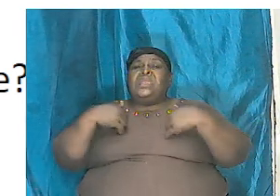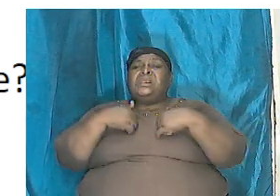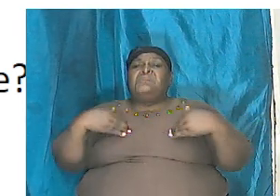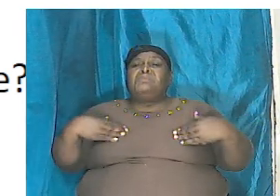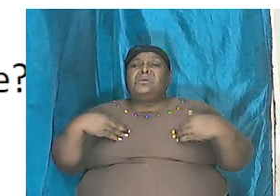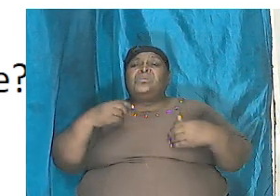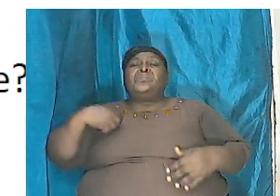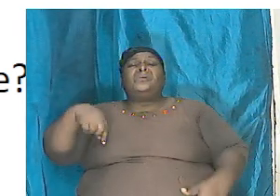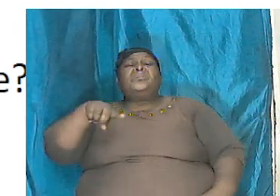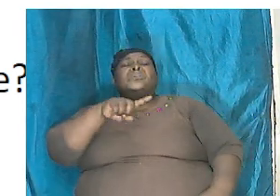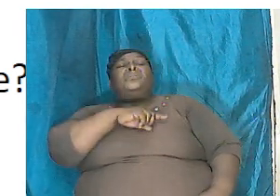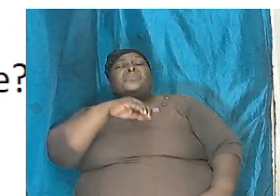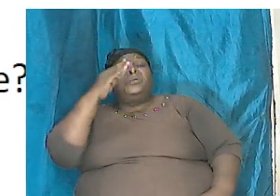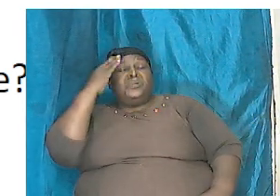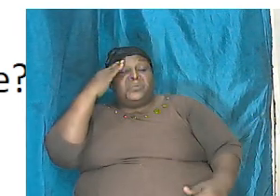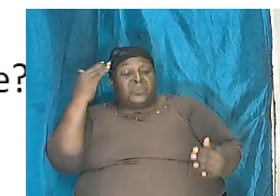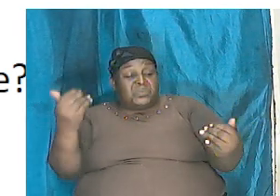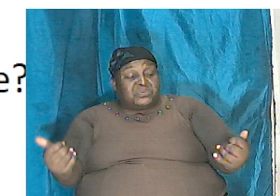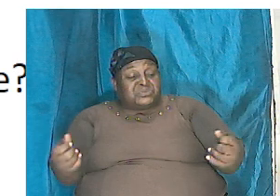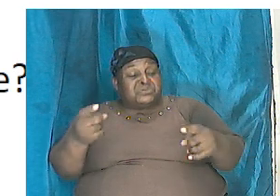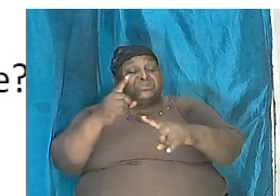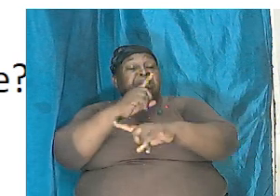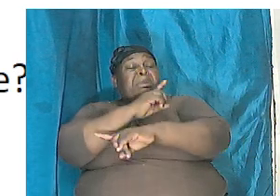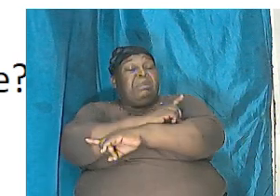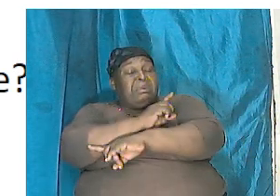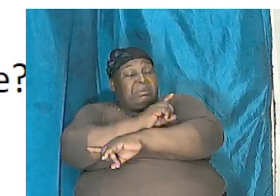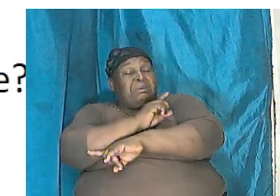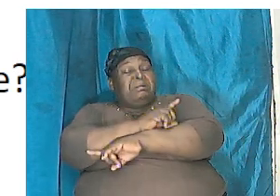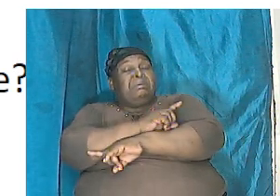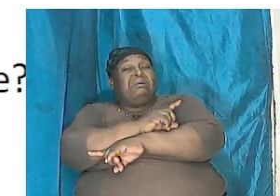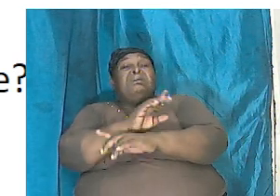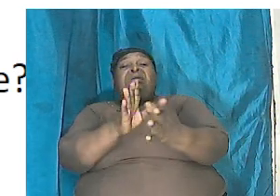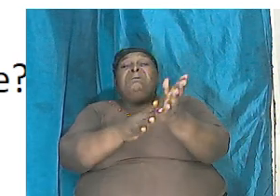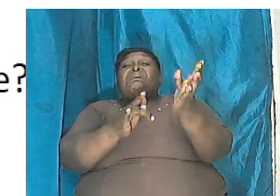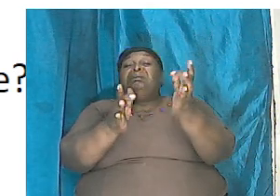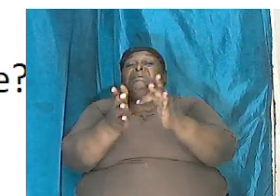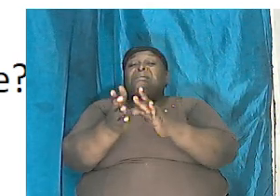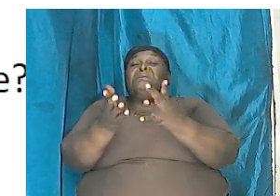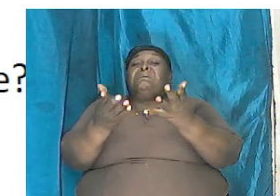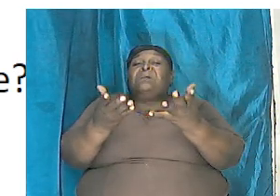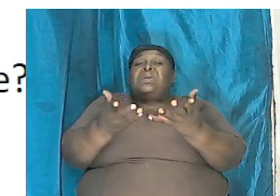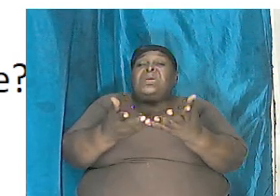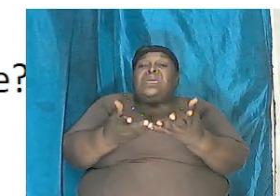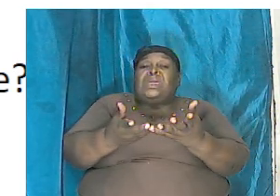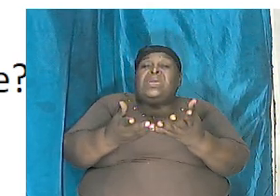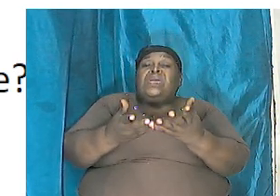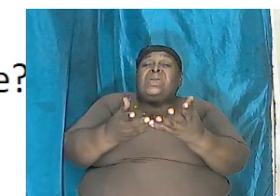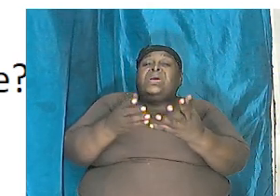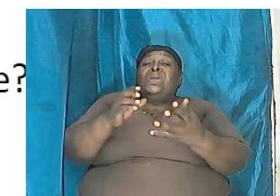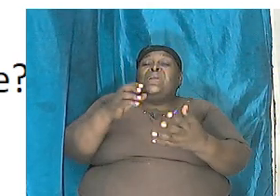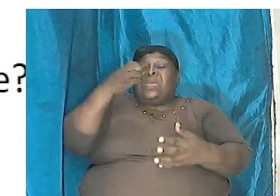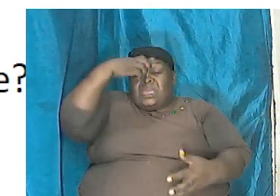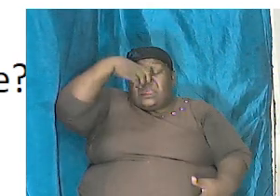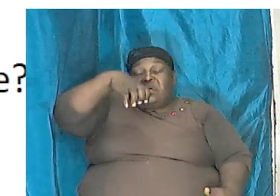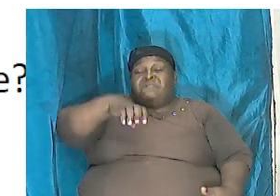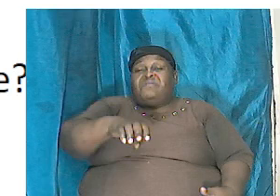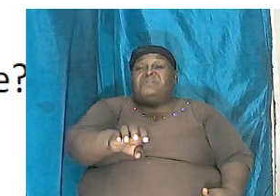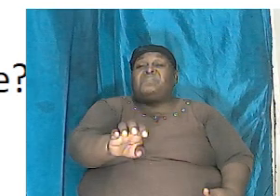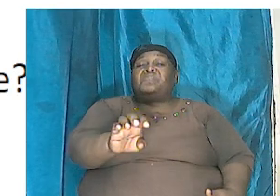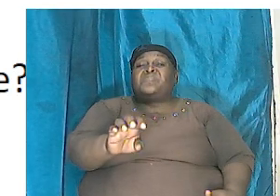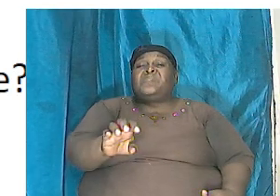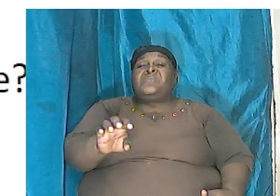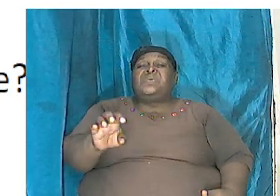Leviathan is an elephant and what the Bible calls behemoth and the dragons are hippopotamus